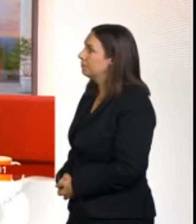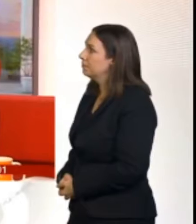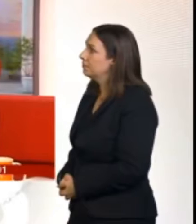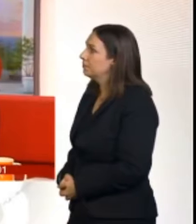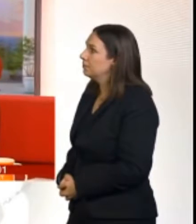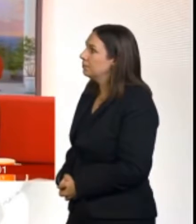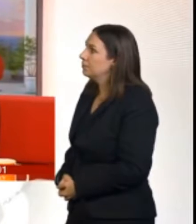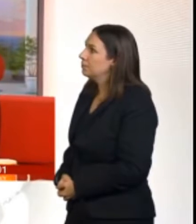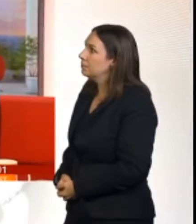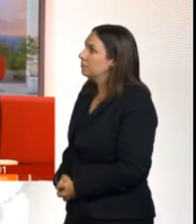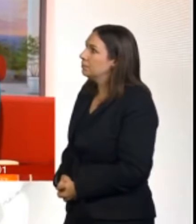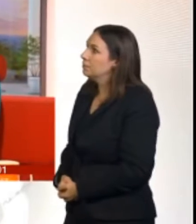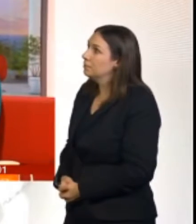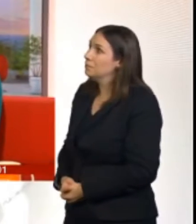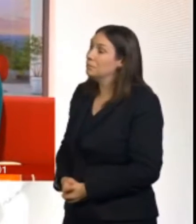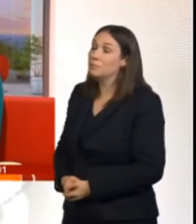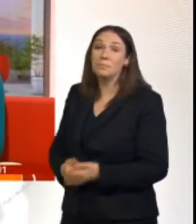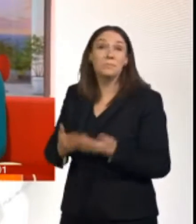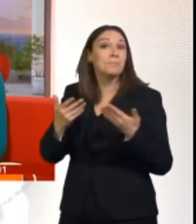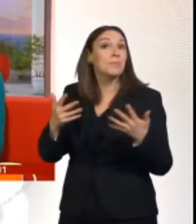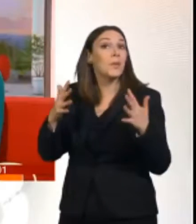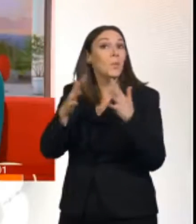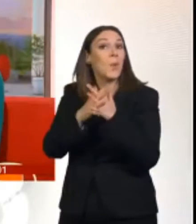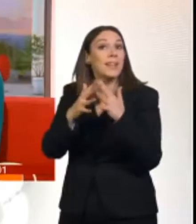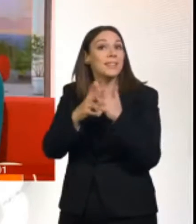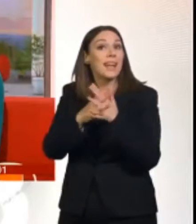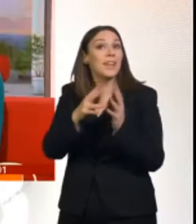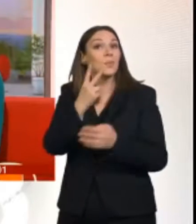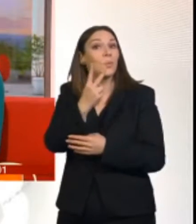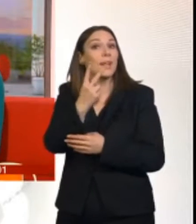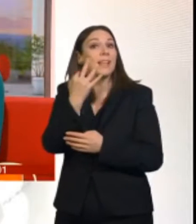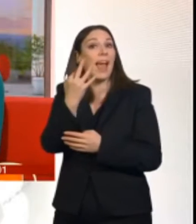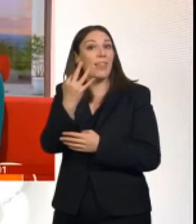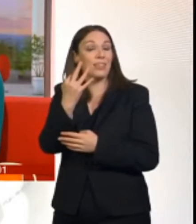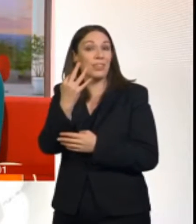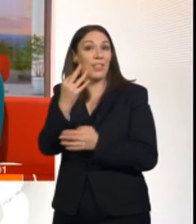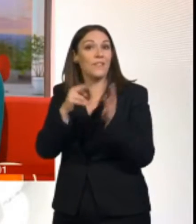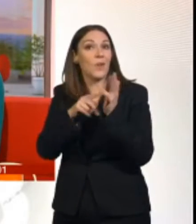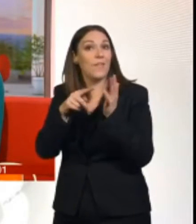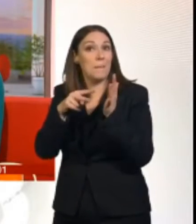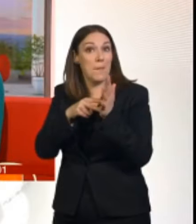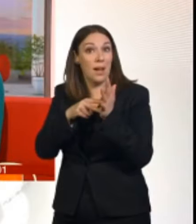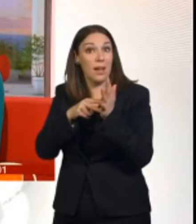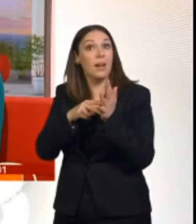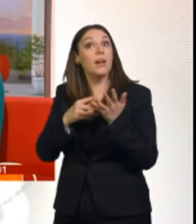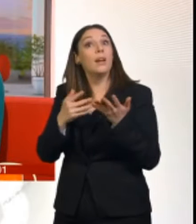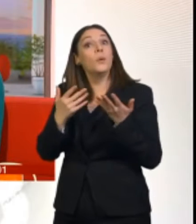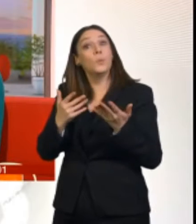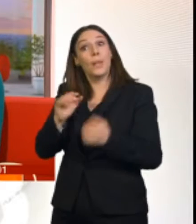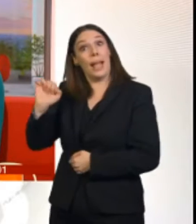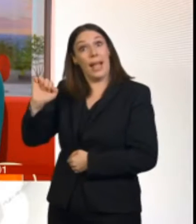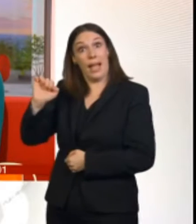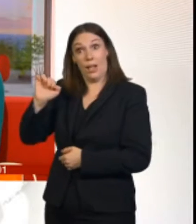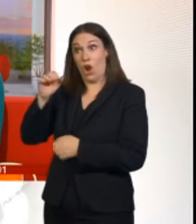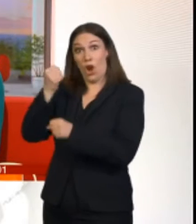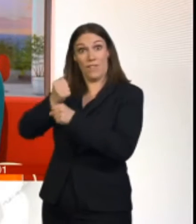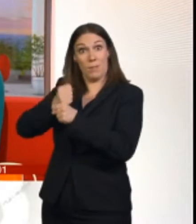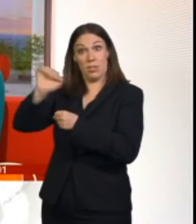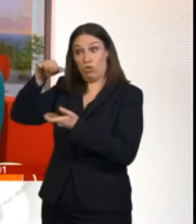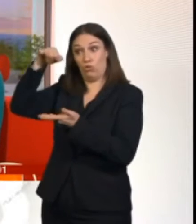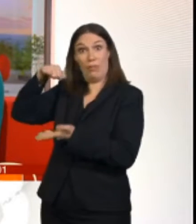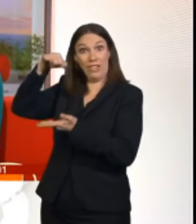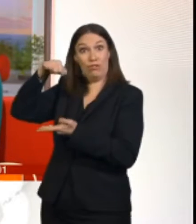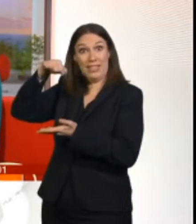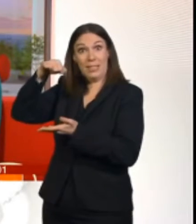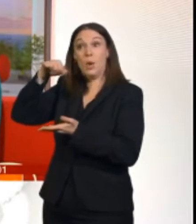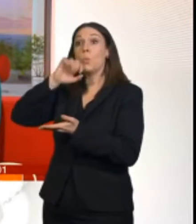Good morning. It's Wednesday, the 28th of November. Our top story today, the Treasury will publish its assessment today how the various scenarios for